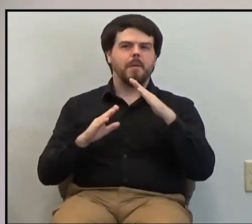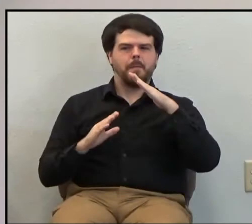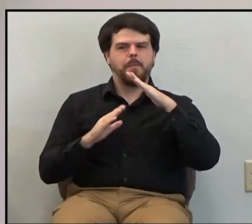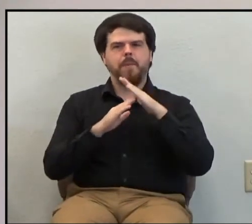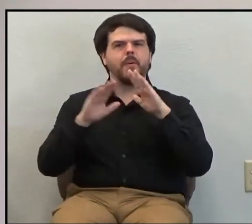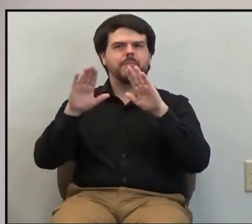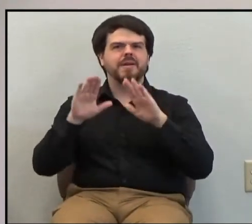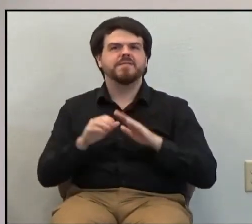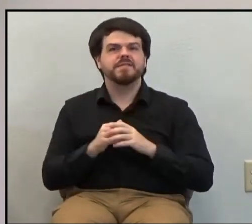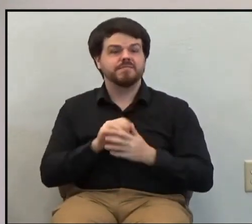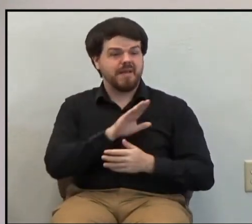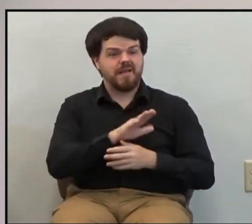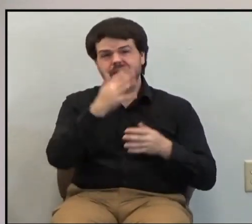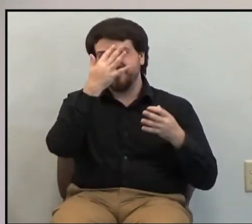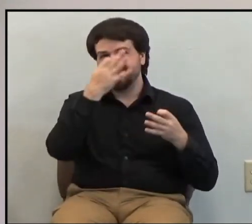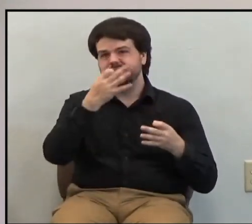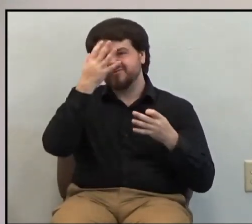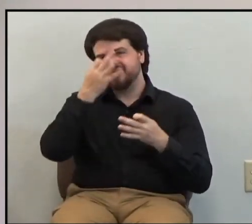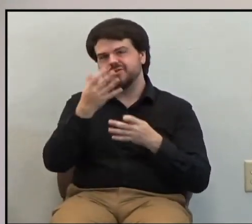of their own choices.